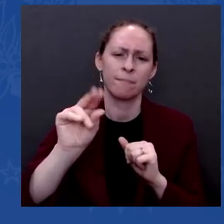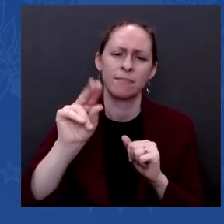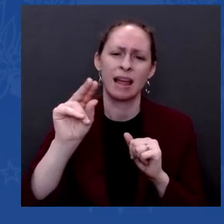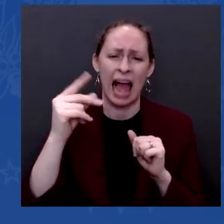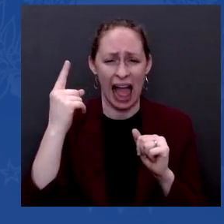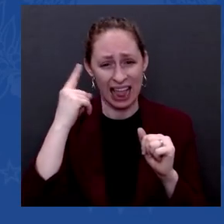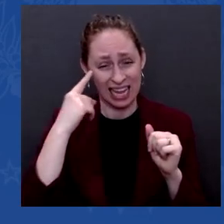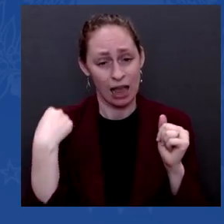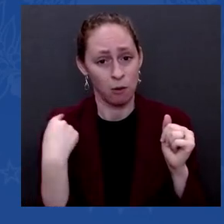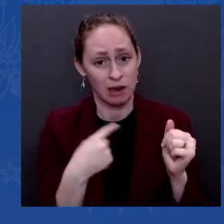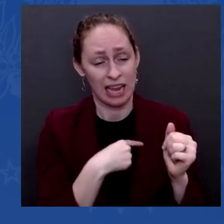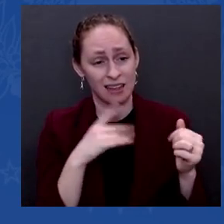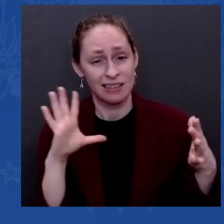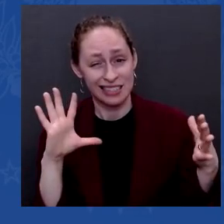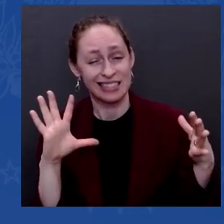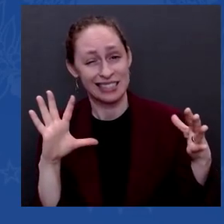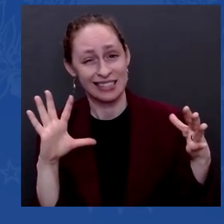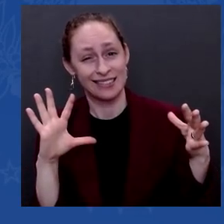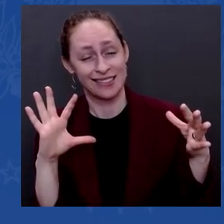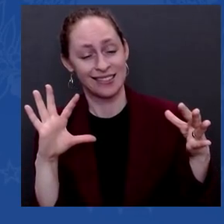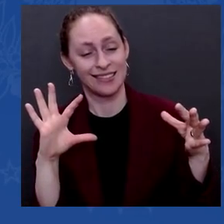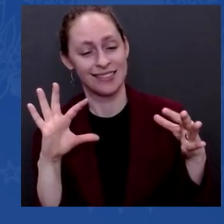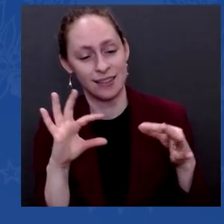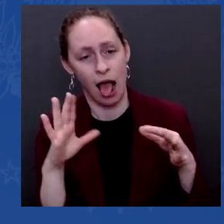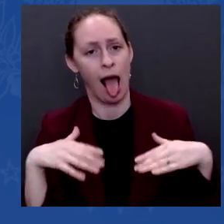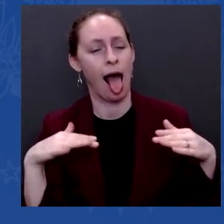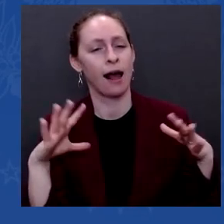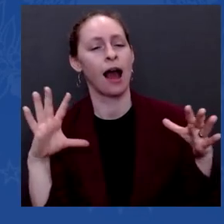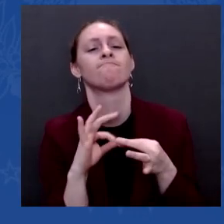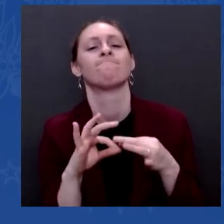Okay. Kristin, NBC.